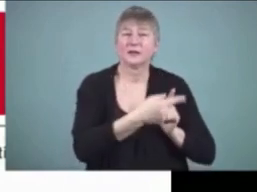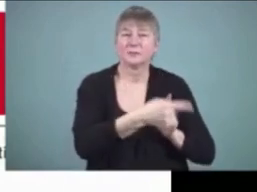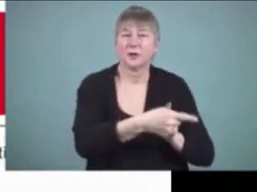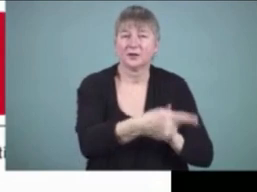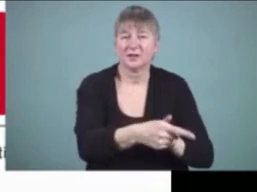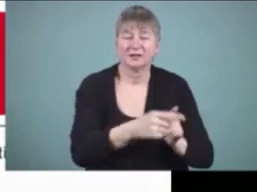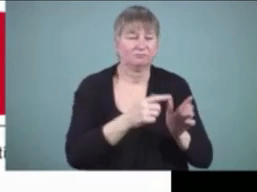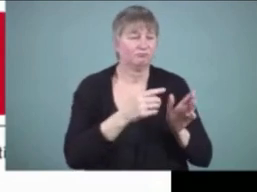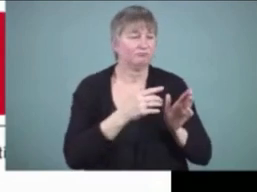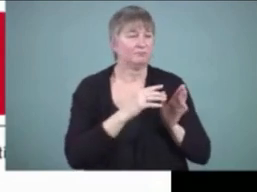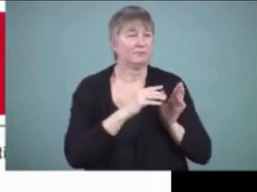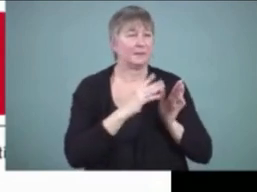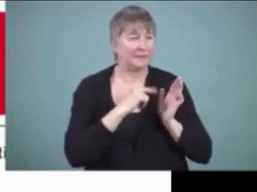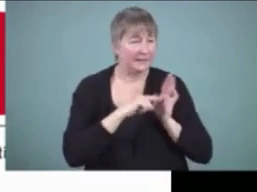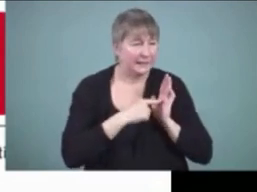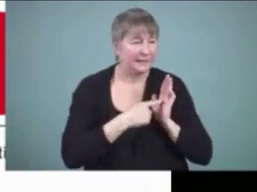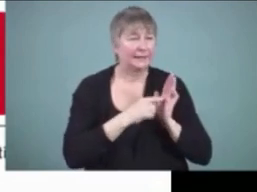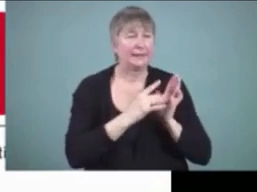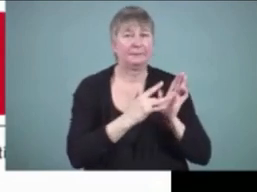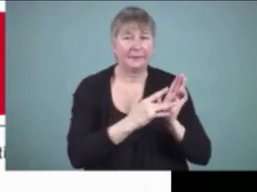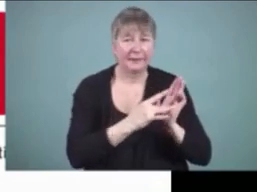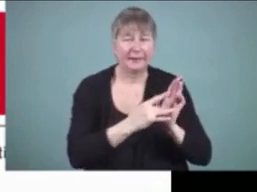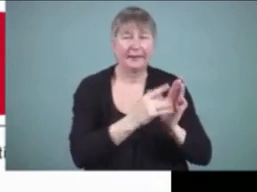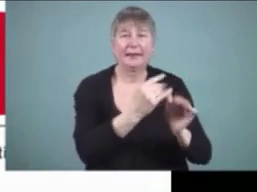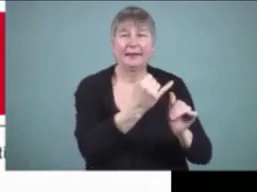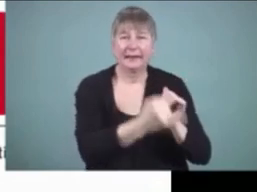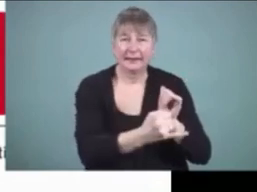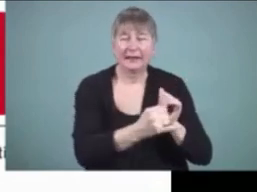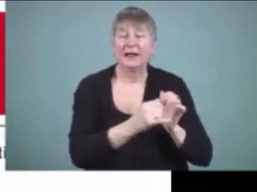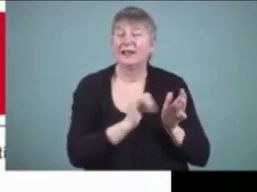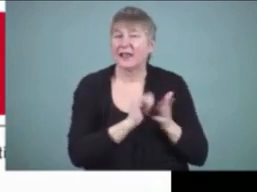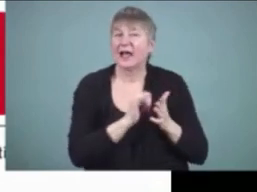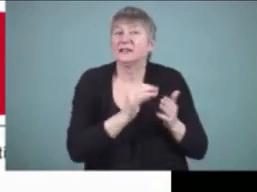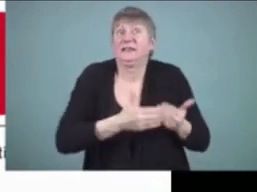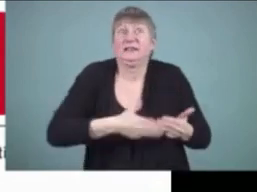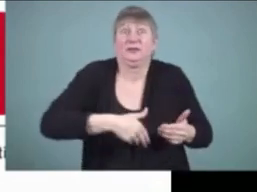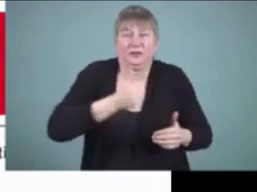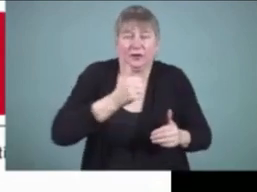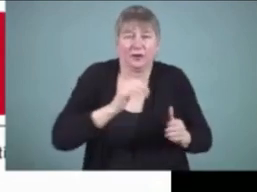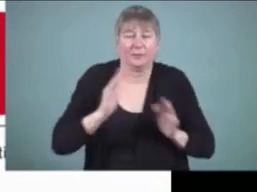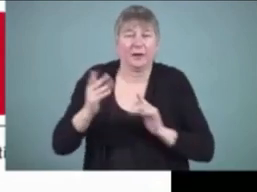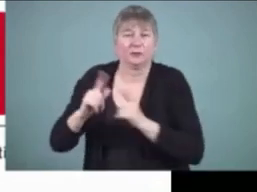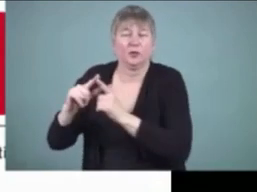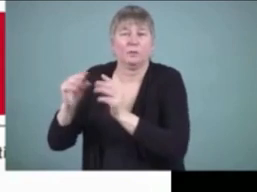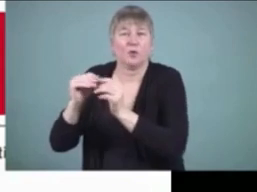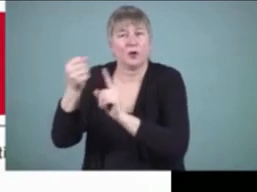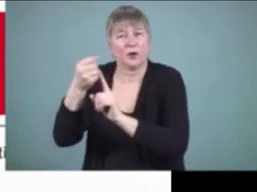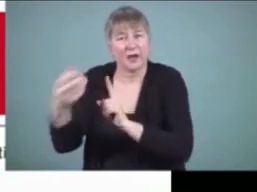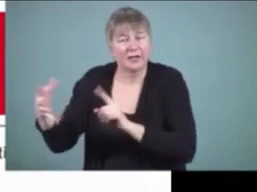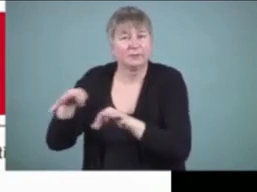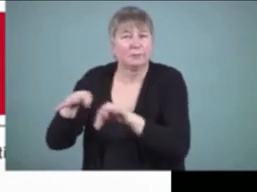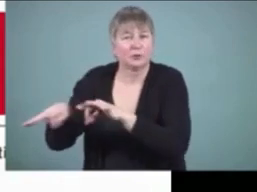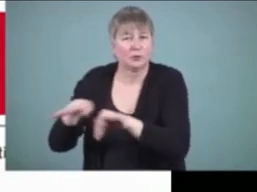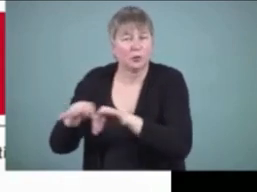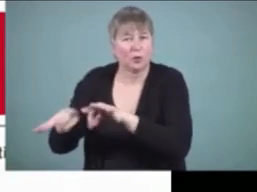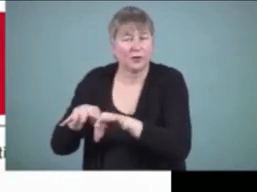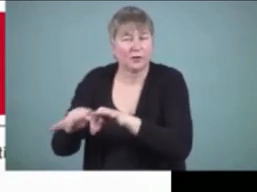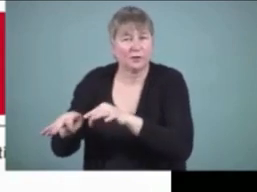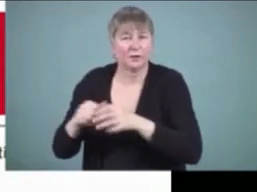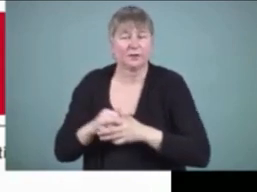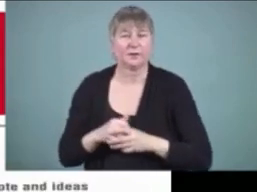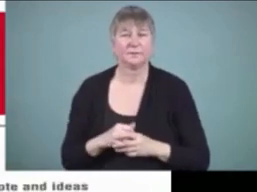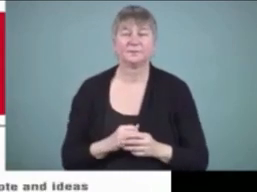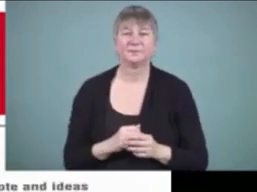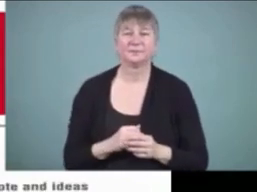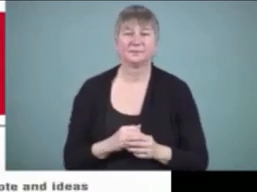where the narrative text is a beginning a middle and an end that goes in a nice sequence and in the next